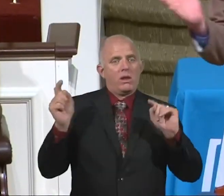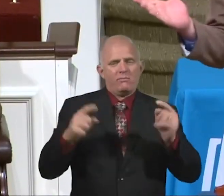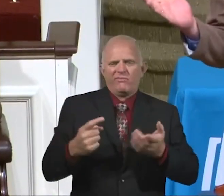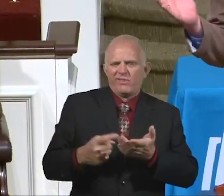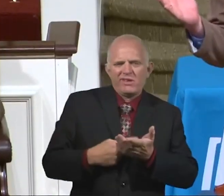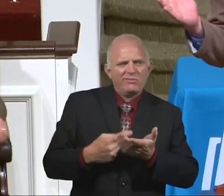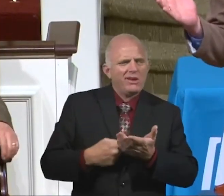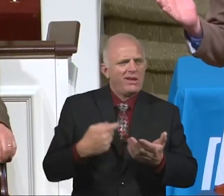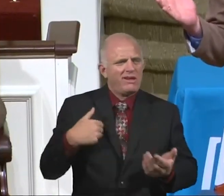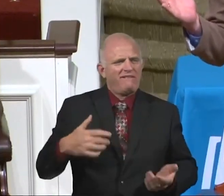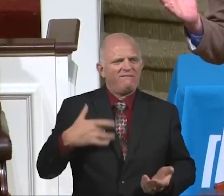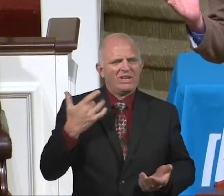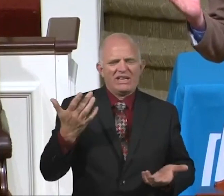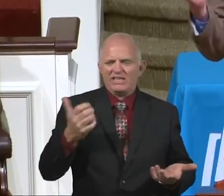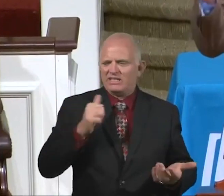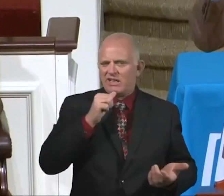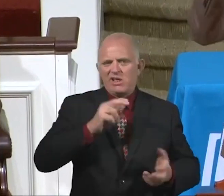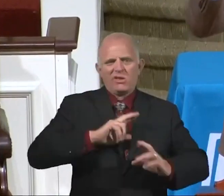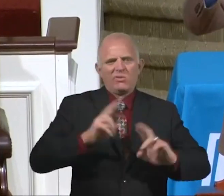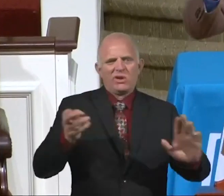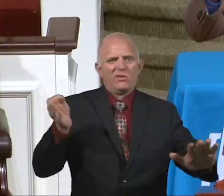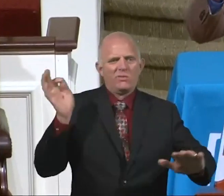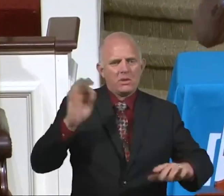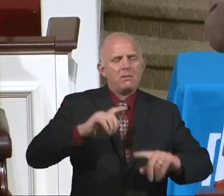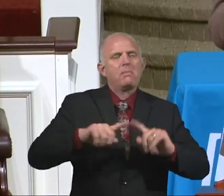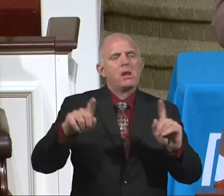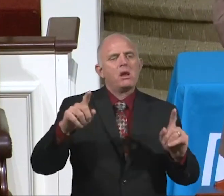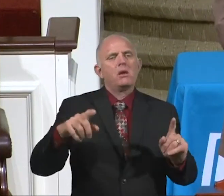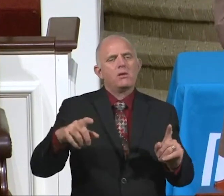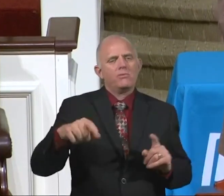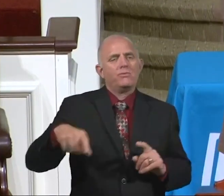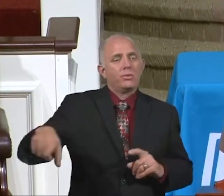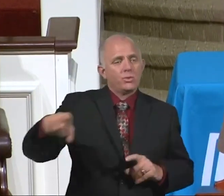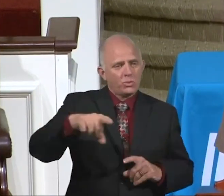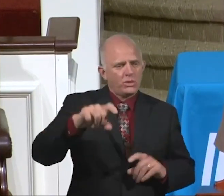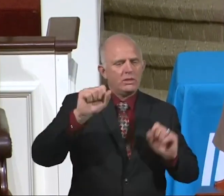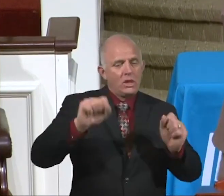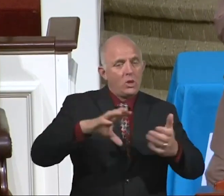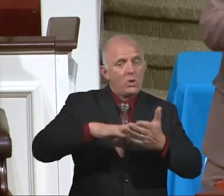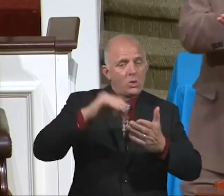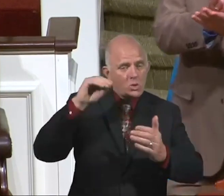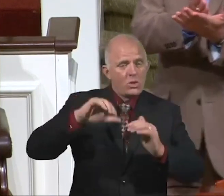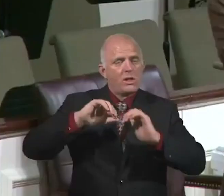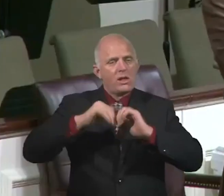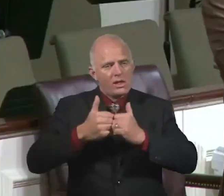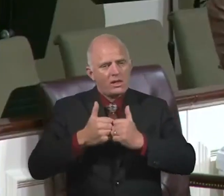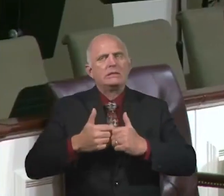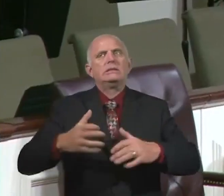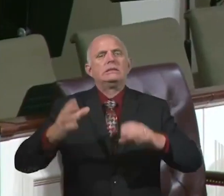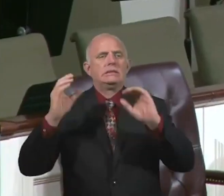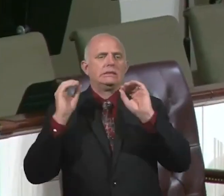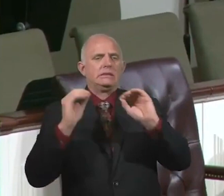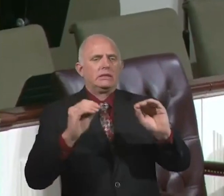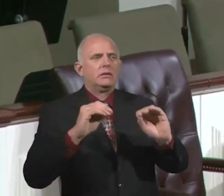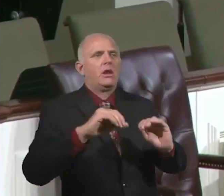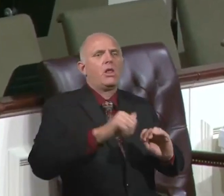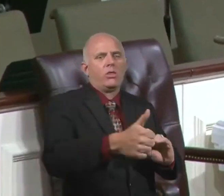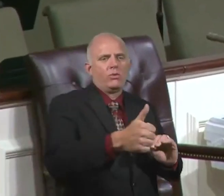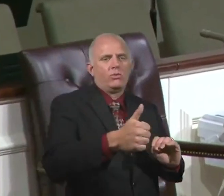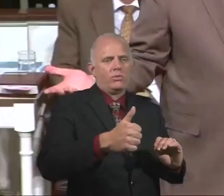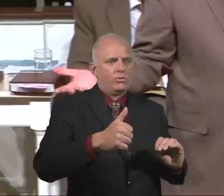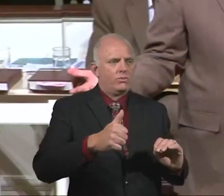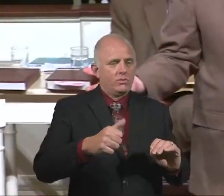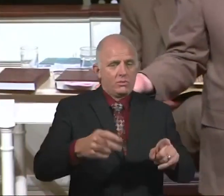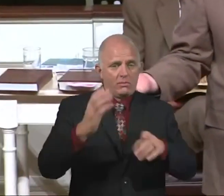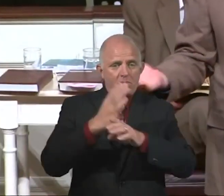But nonetheless, the truth of the matter is you can learn by teaching. Take the things you've learned. If you're a bus captain, teach others to be a bus